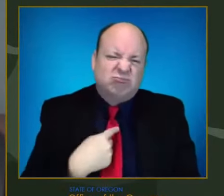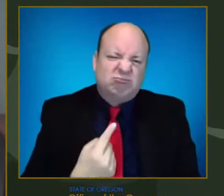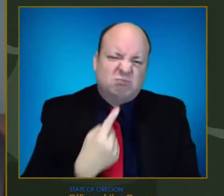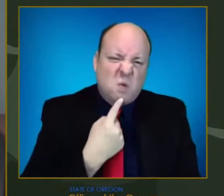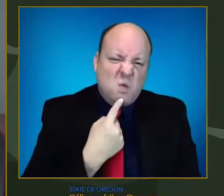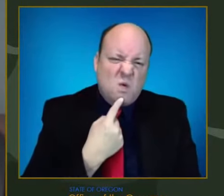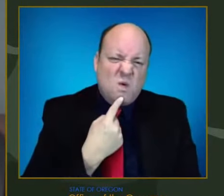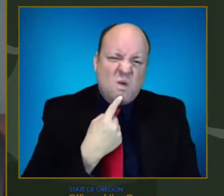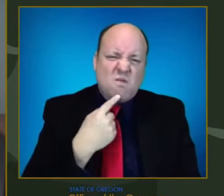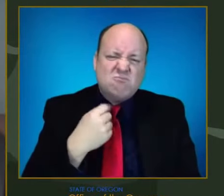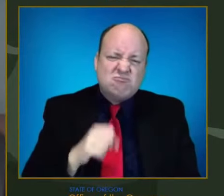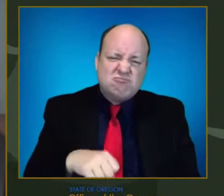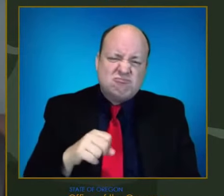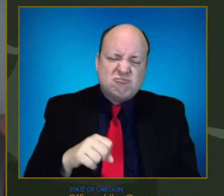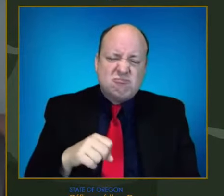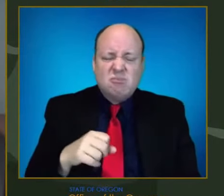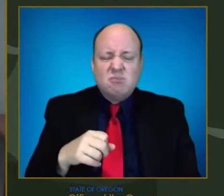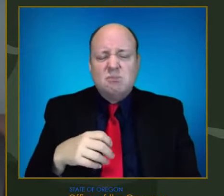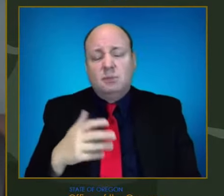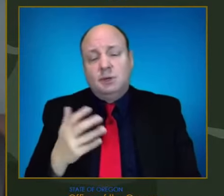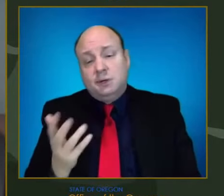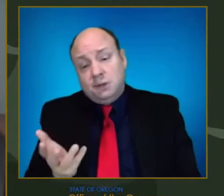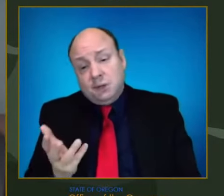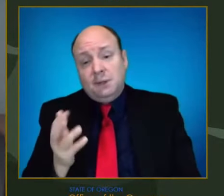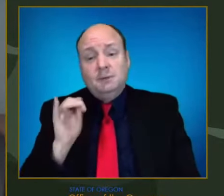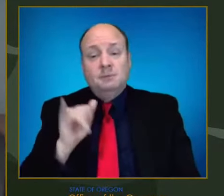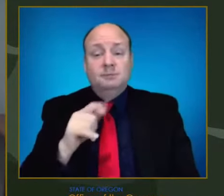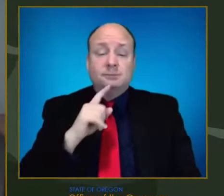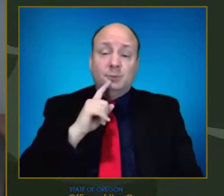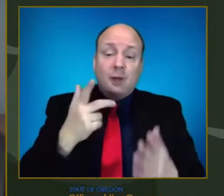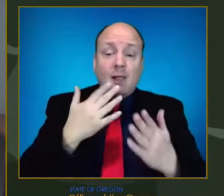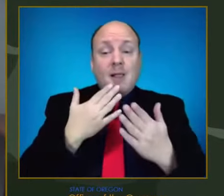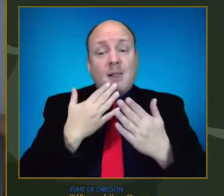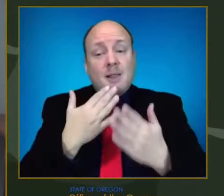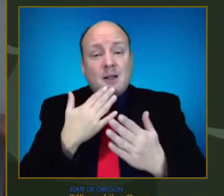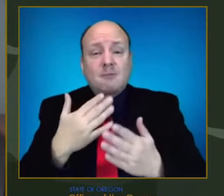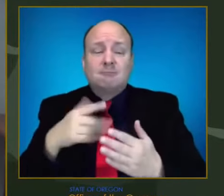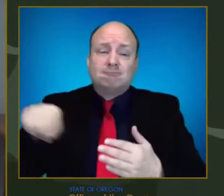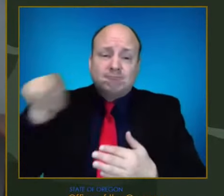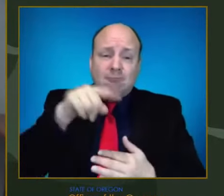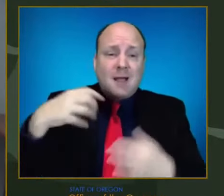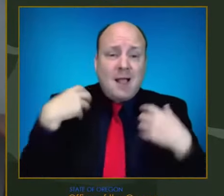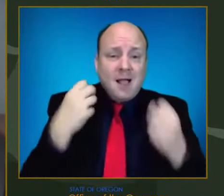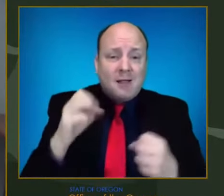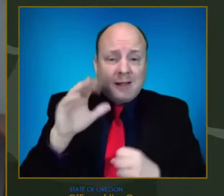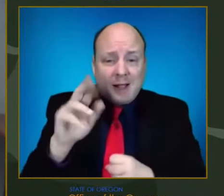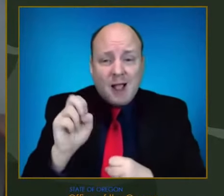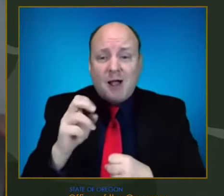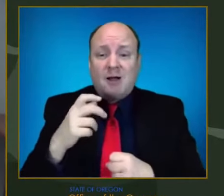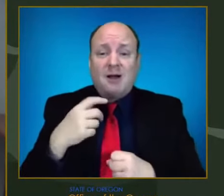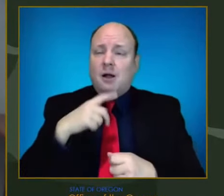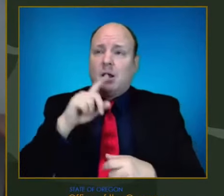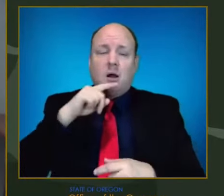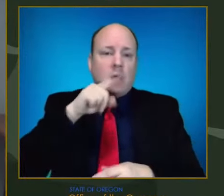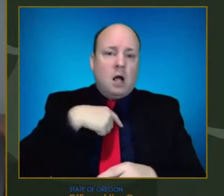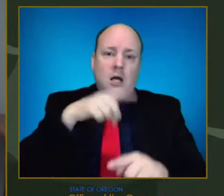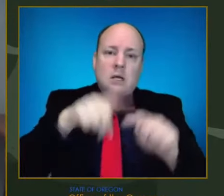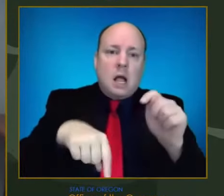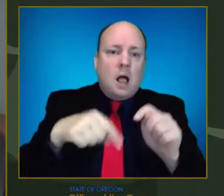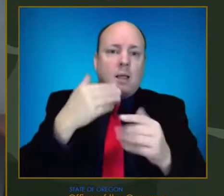impossible to thank them enough for their sacrifice, and I thank the governor for acknowledging all the work that they have done.